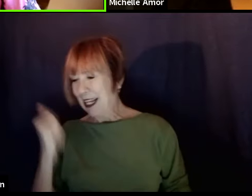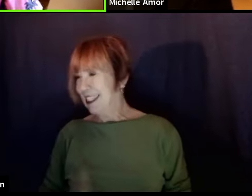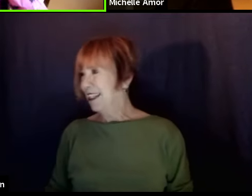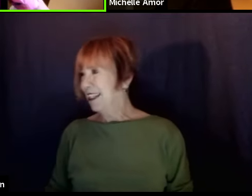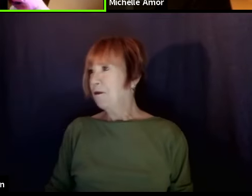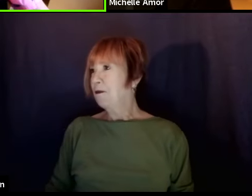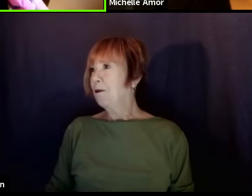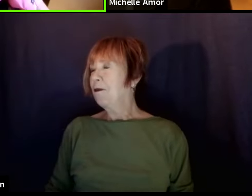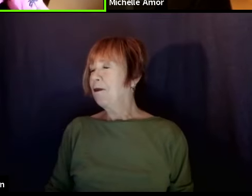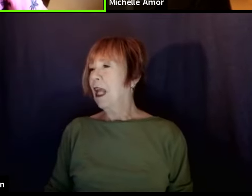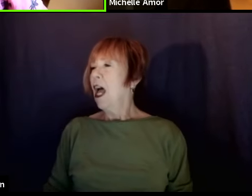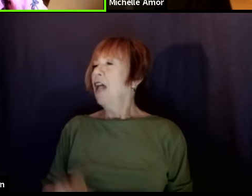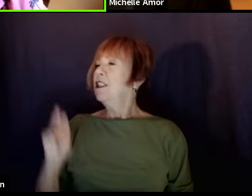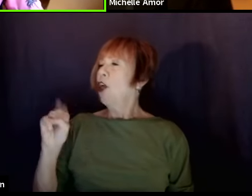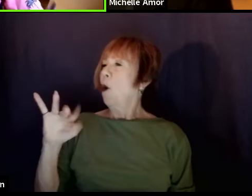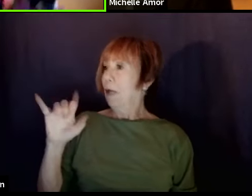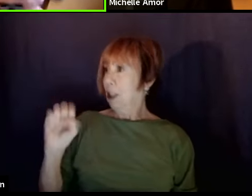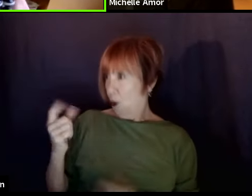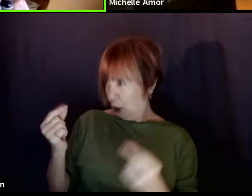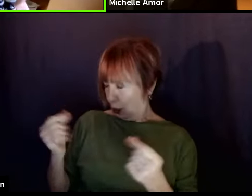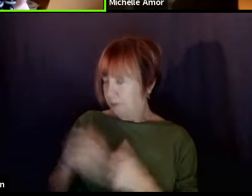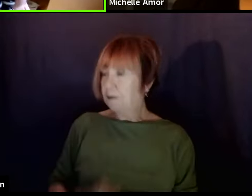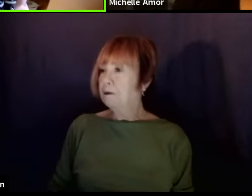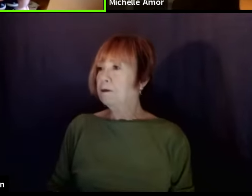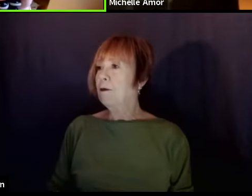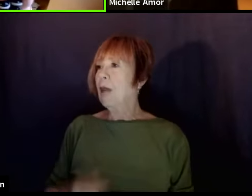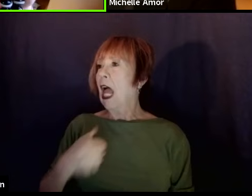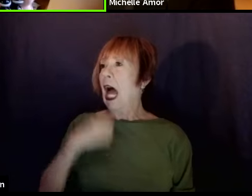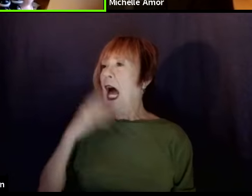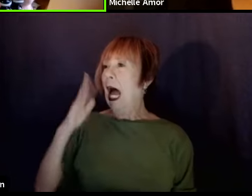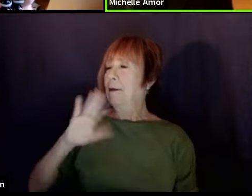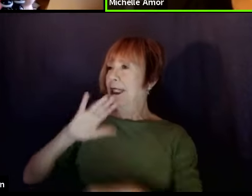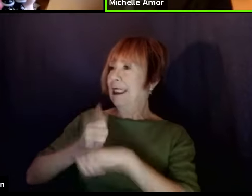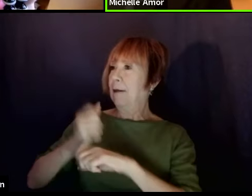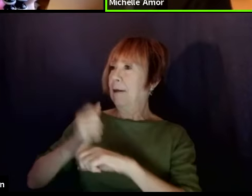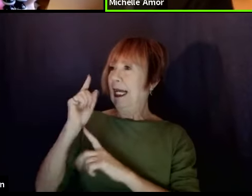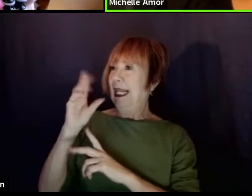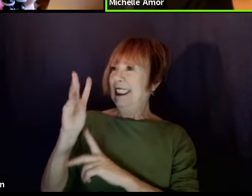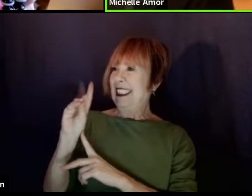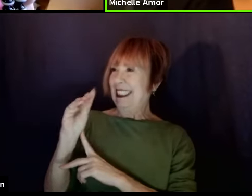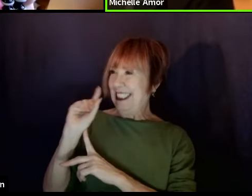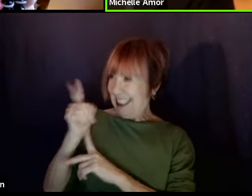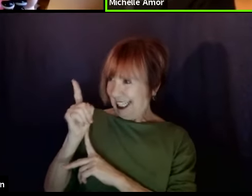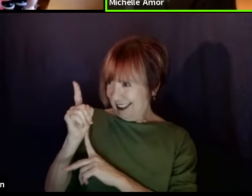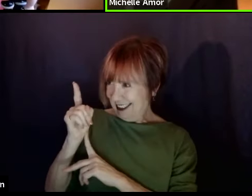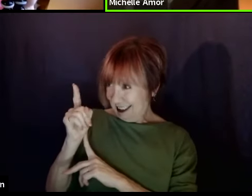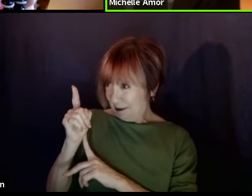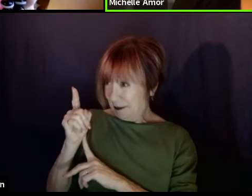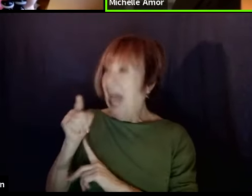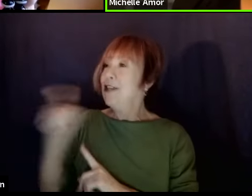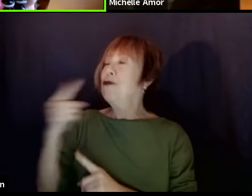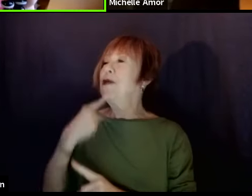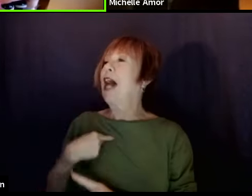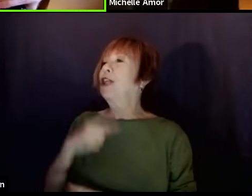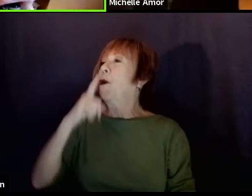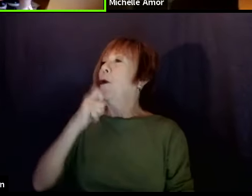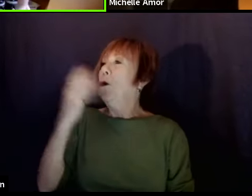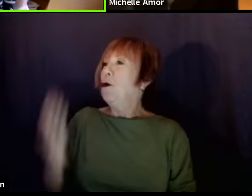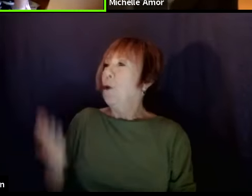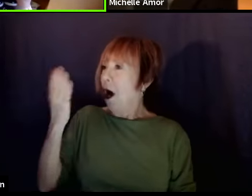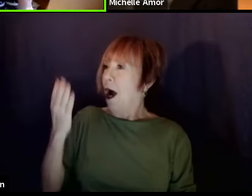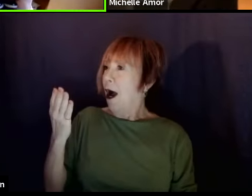All right, so, Michelle, the way this works is I'm to put 60 seconds on a clock, and for 60 seconds, you tell us who you are,